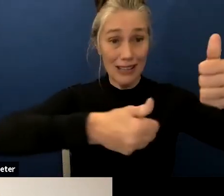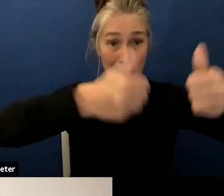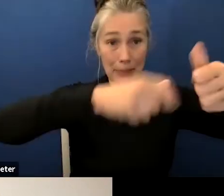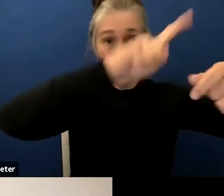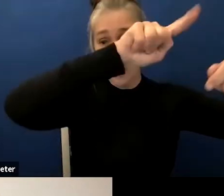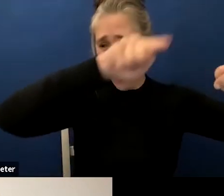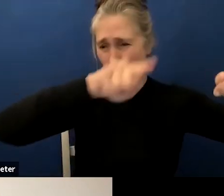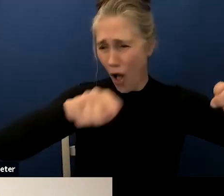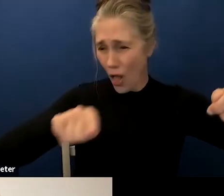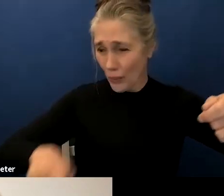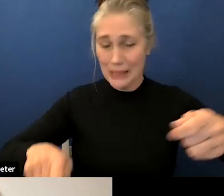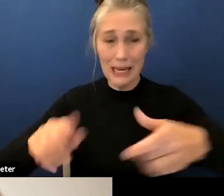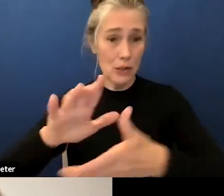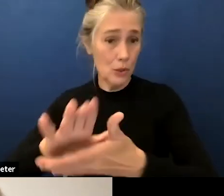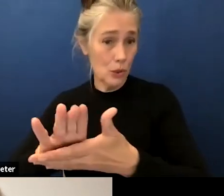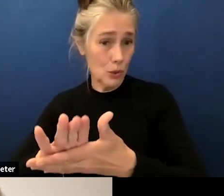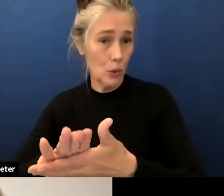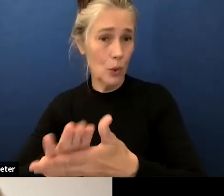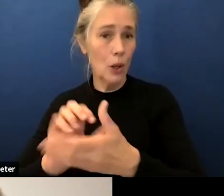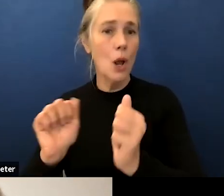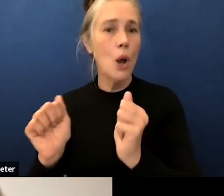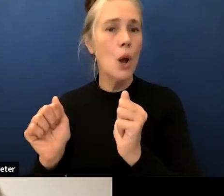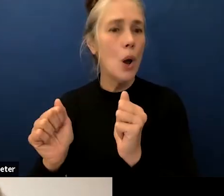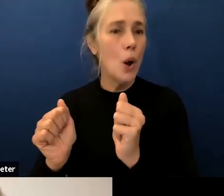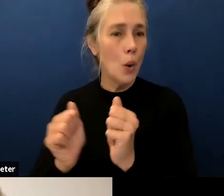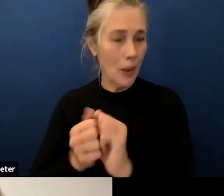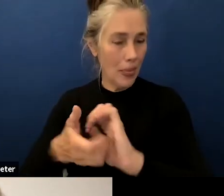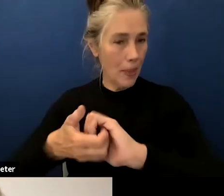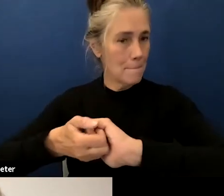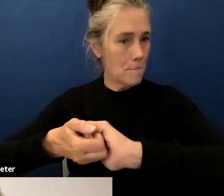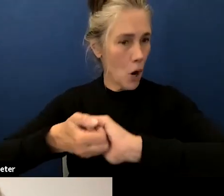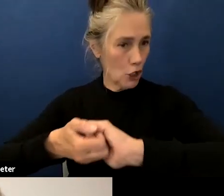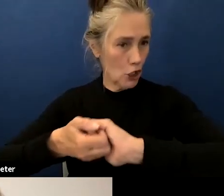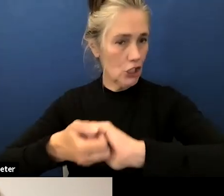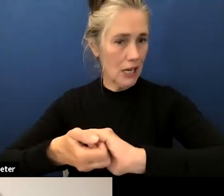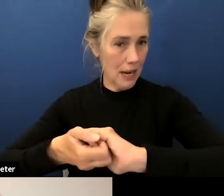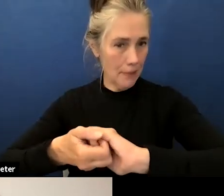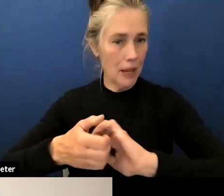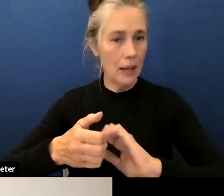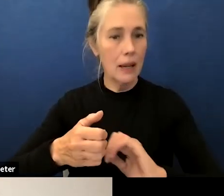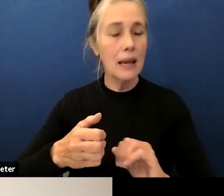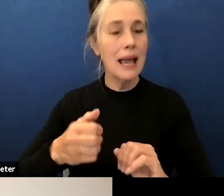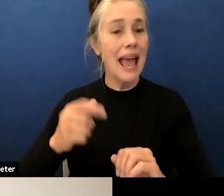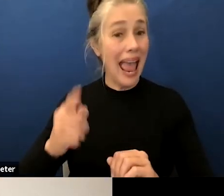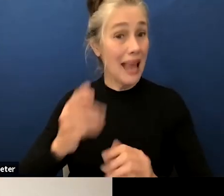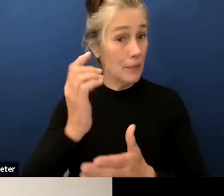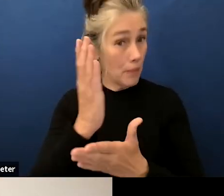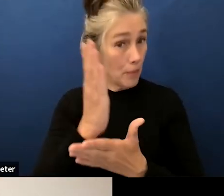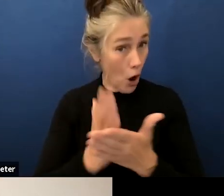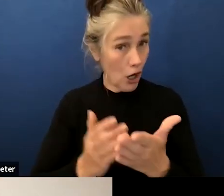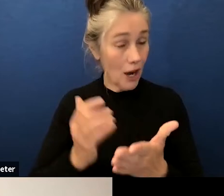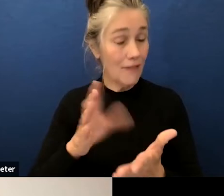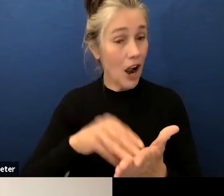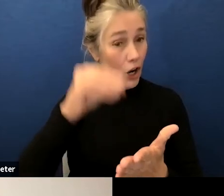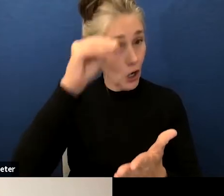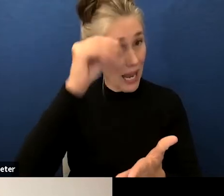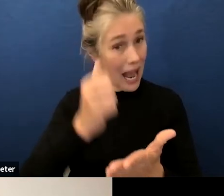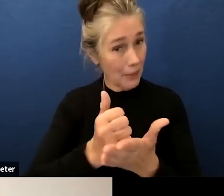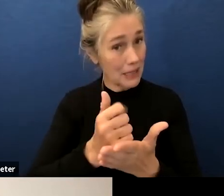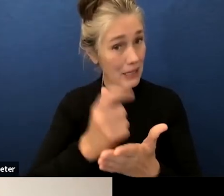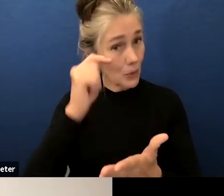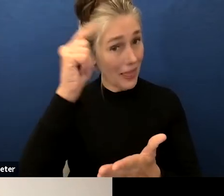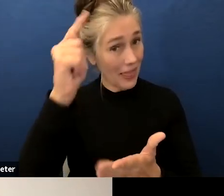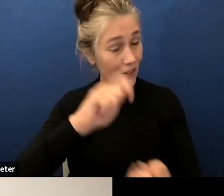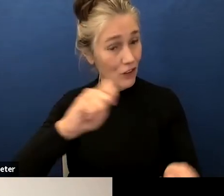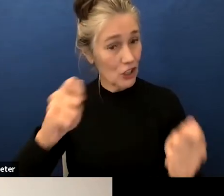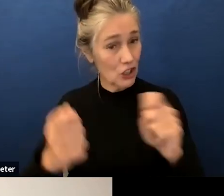swift and part of our learning has helped us with this theory of change and how we engage